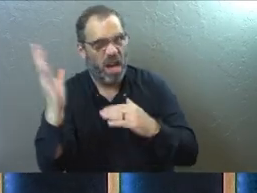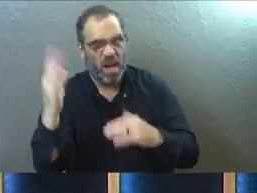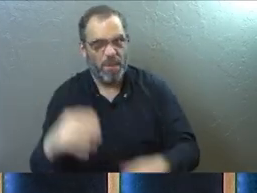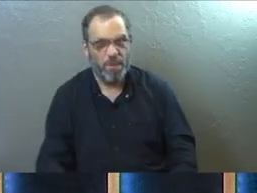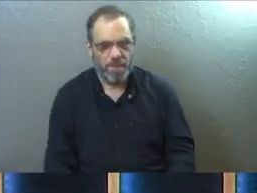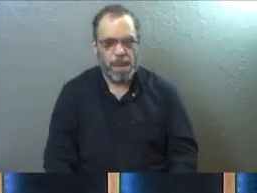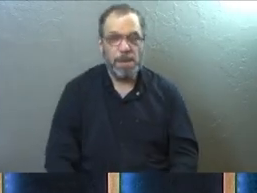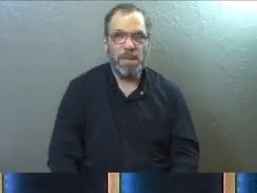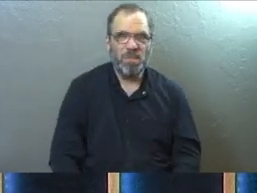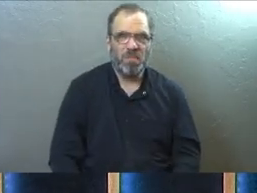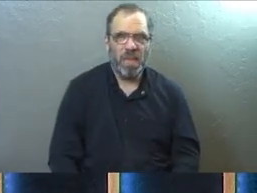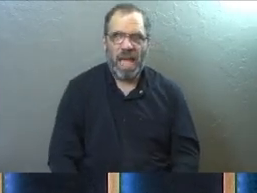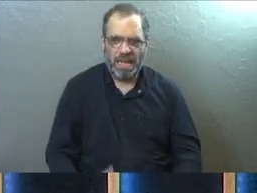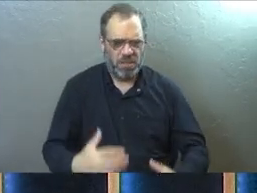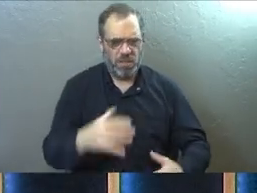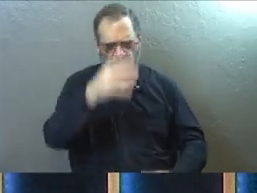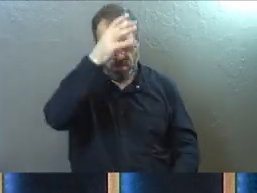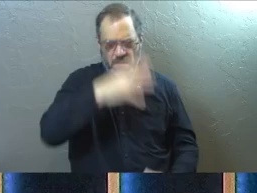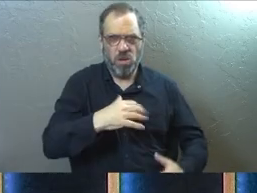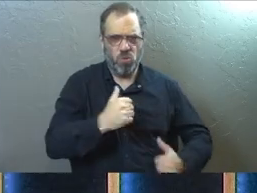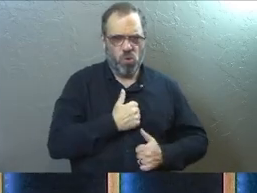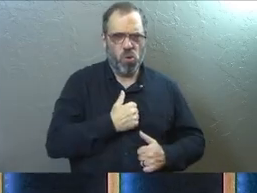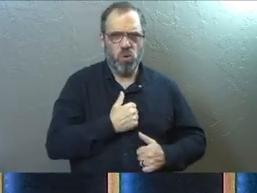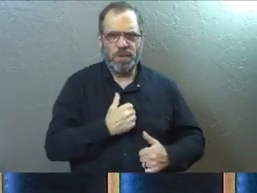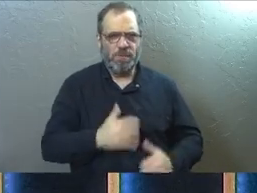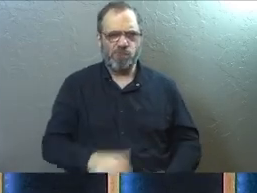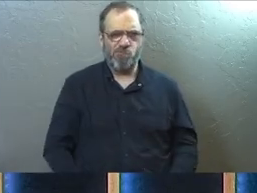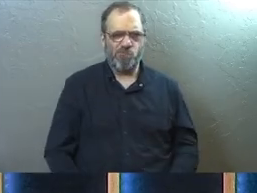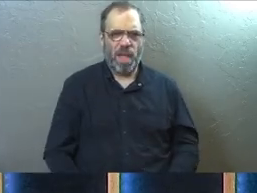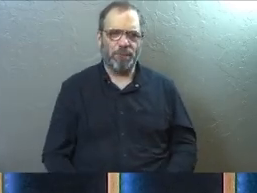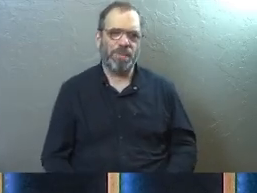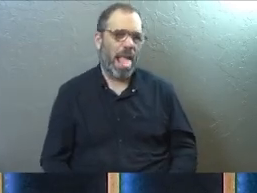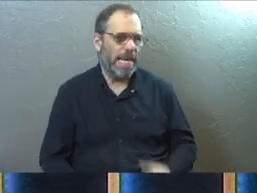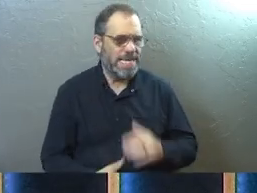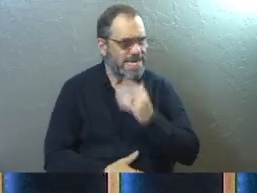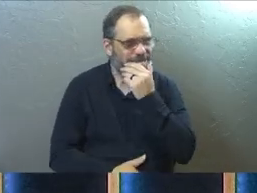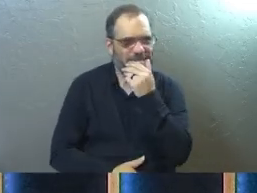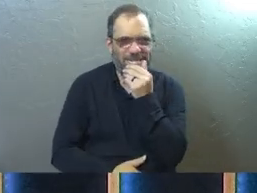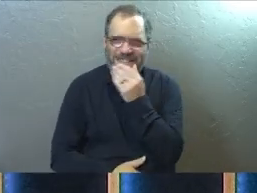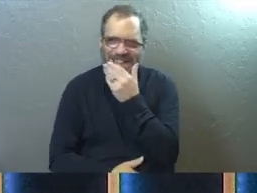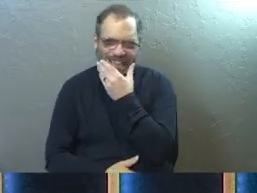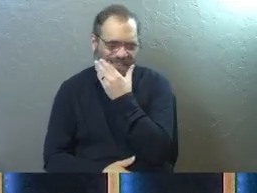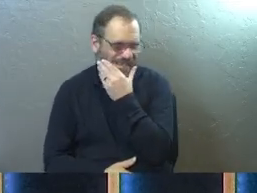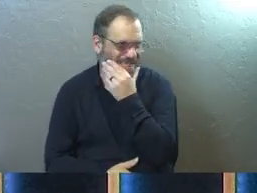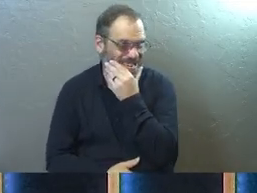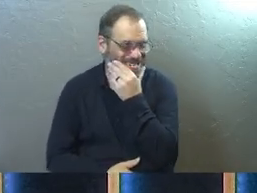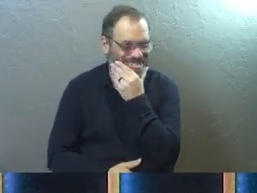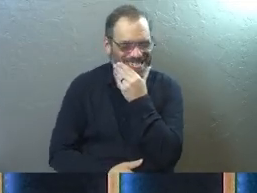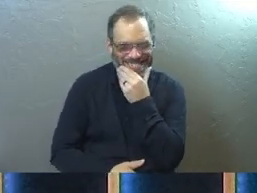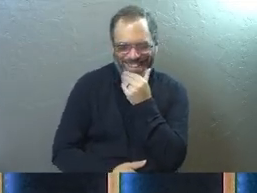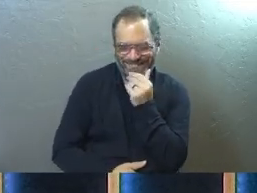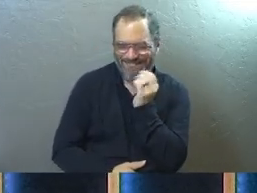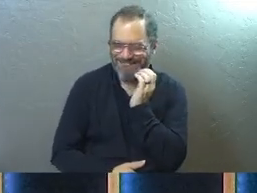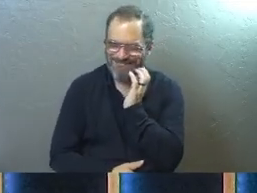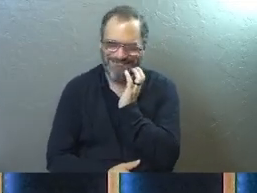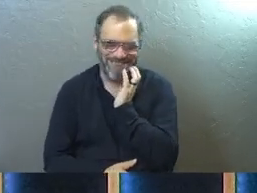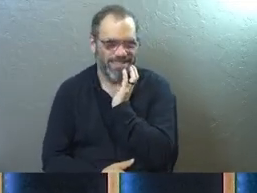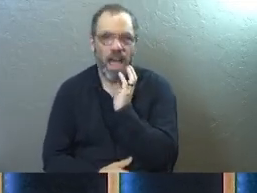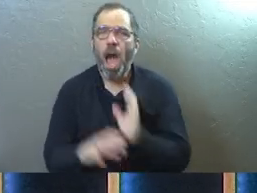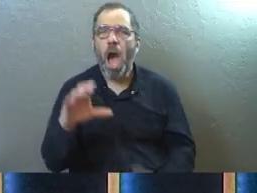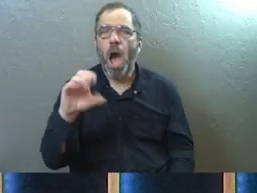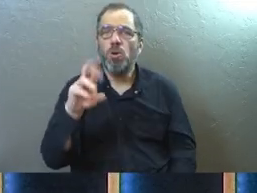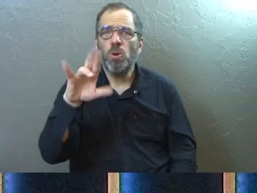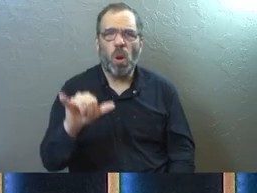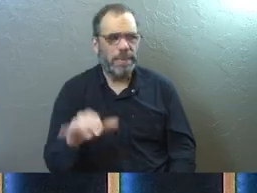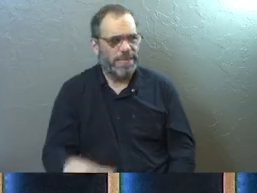But she's seen these male soldiers and they've got kind of this sexual glee in their eyes while they're walking around. And